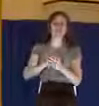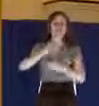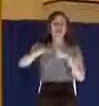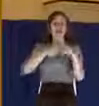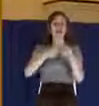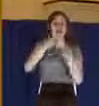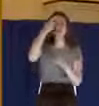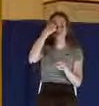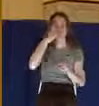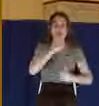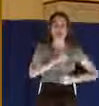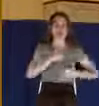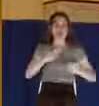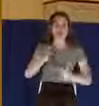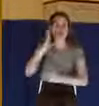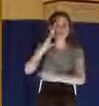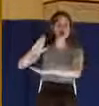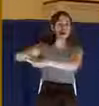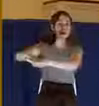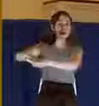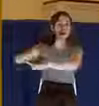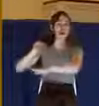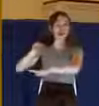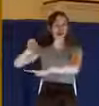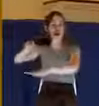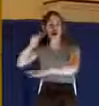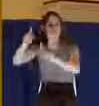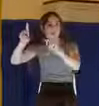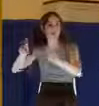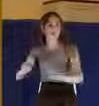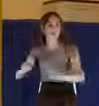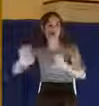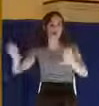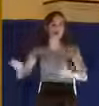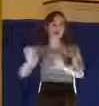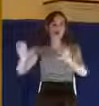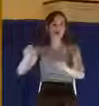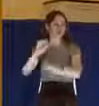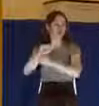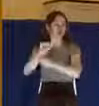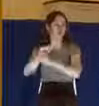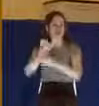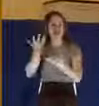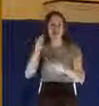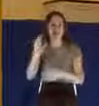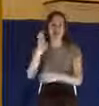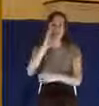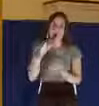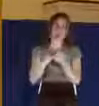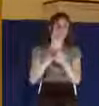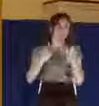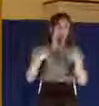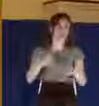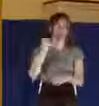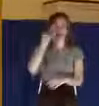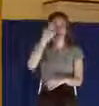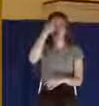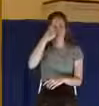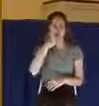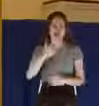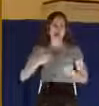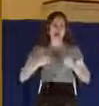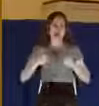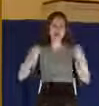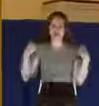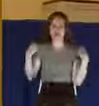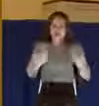civilian to do something for him. This happened all the time. When a Roman soldier was carrying a heavy backpack and he didn't want to carry it, he would call